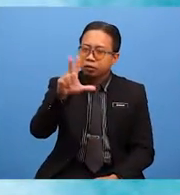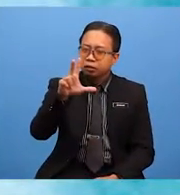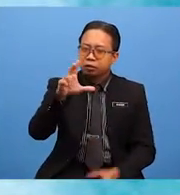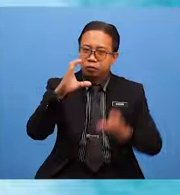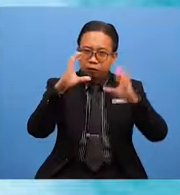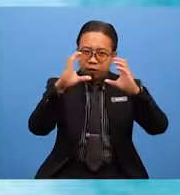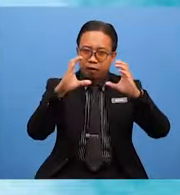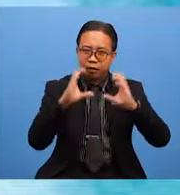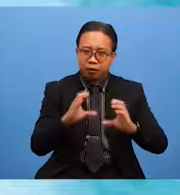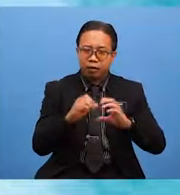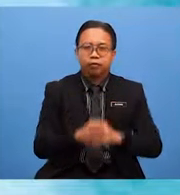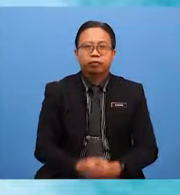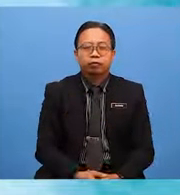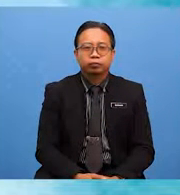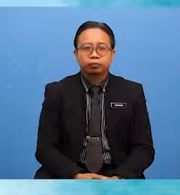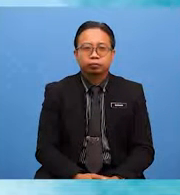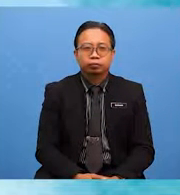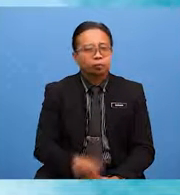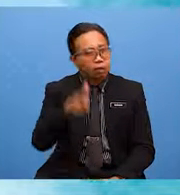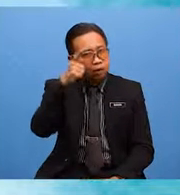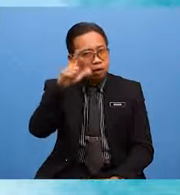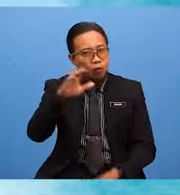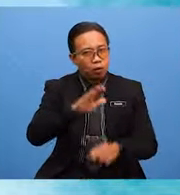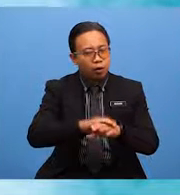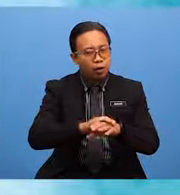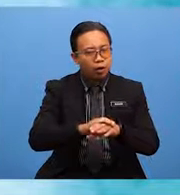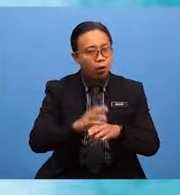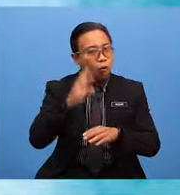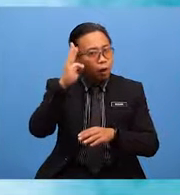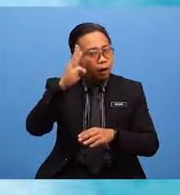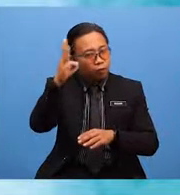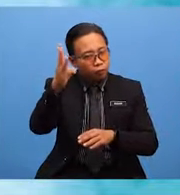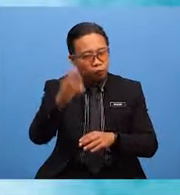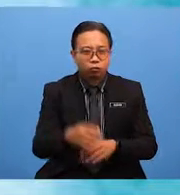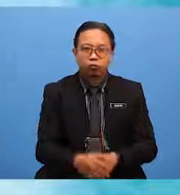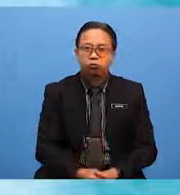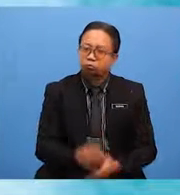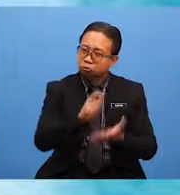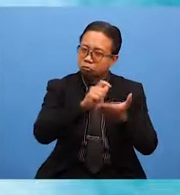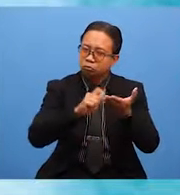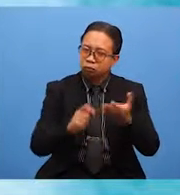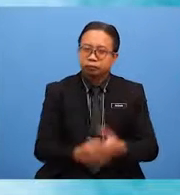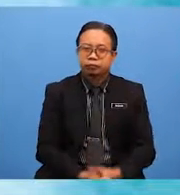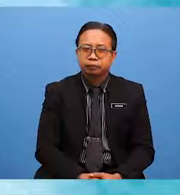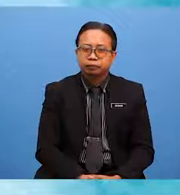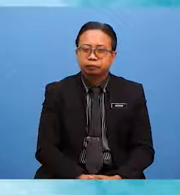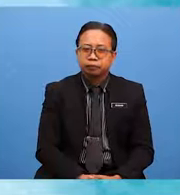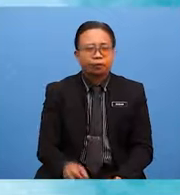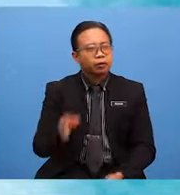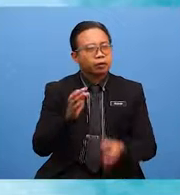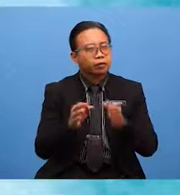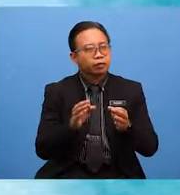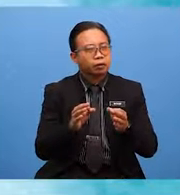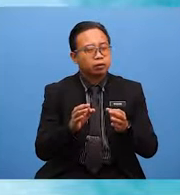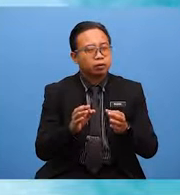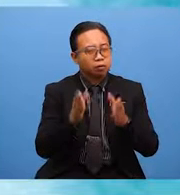well written. Kudos to you. Look at the wonderful way it has been written. Even a stranger